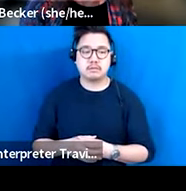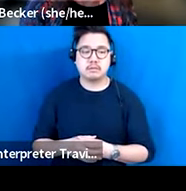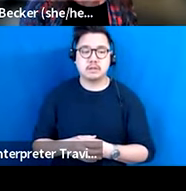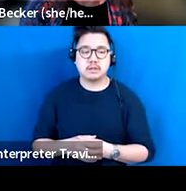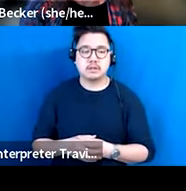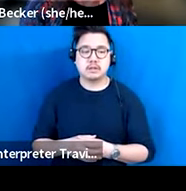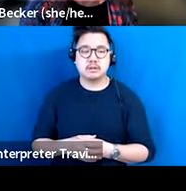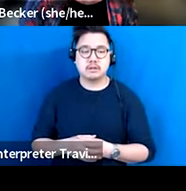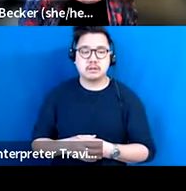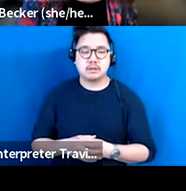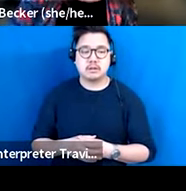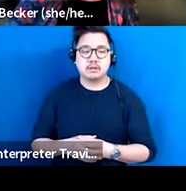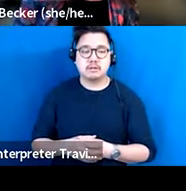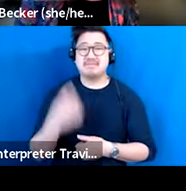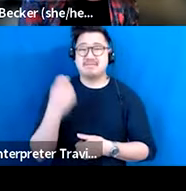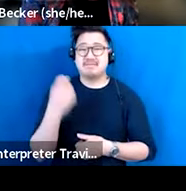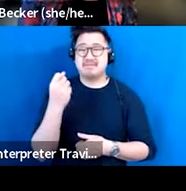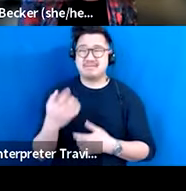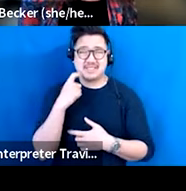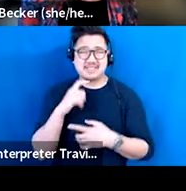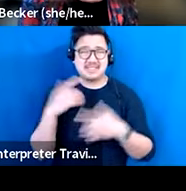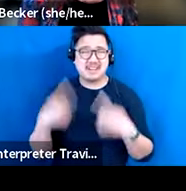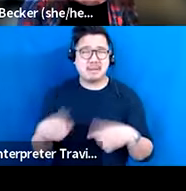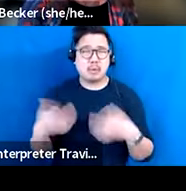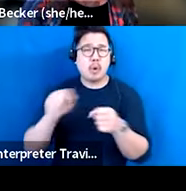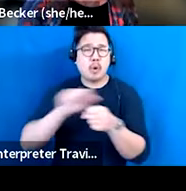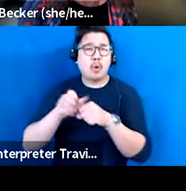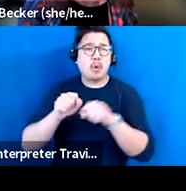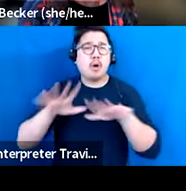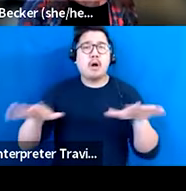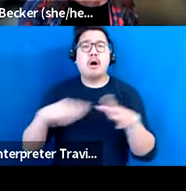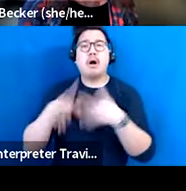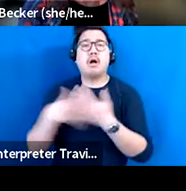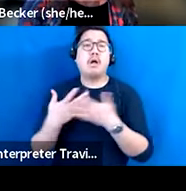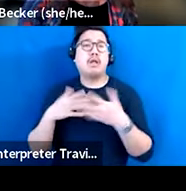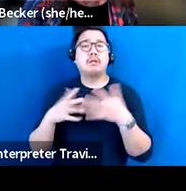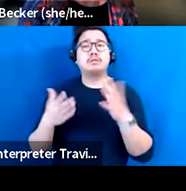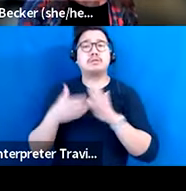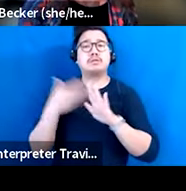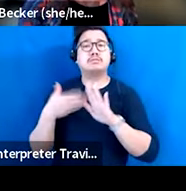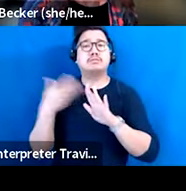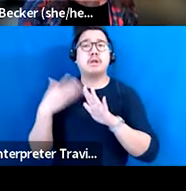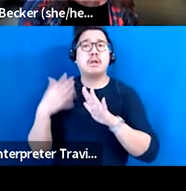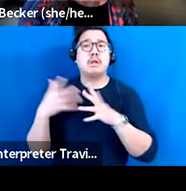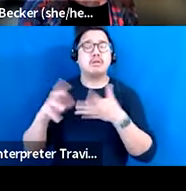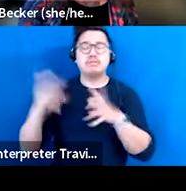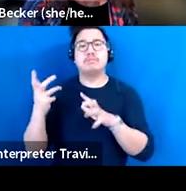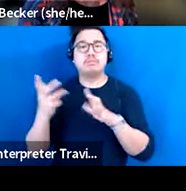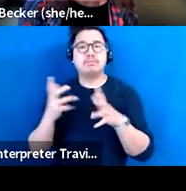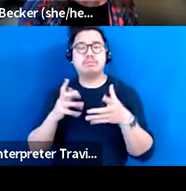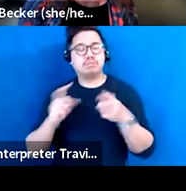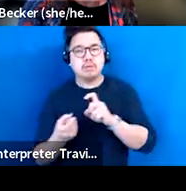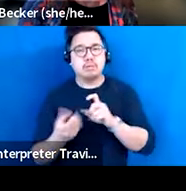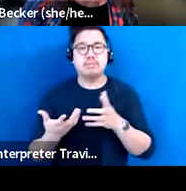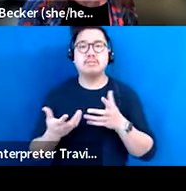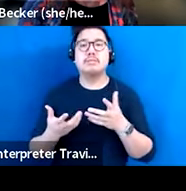experience that has interrupted all facets of that. And my fear is that the lessons that we have learned that